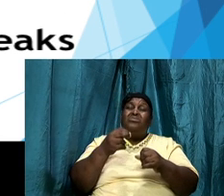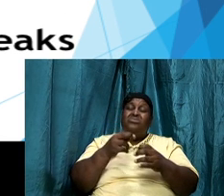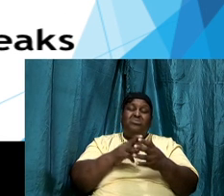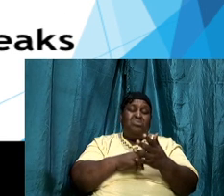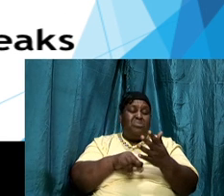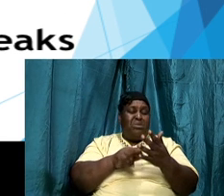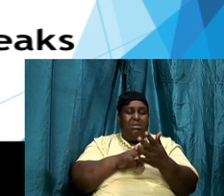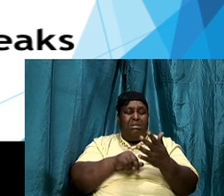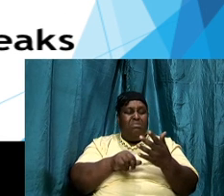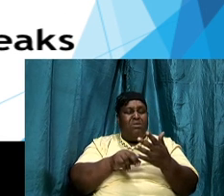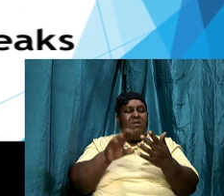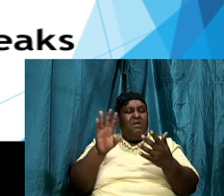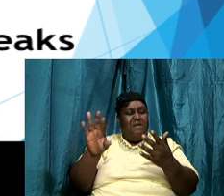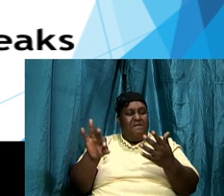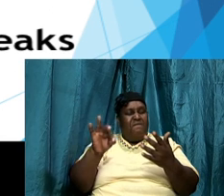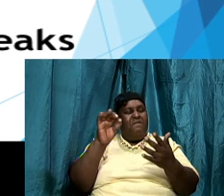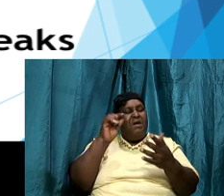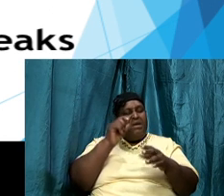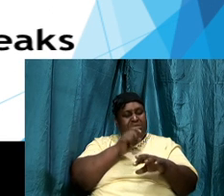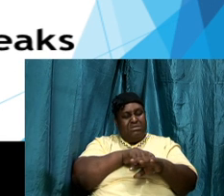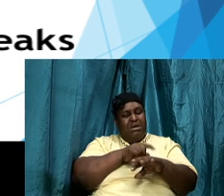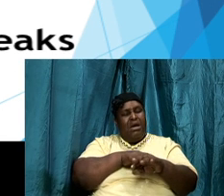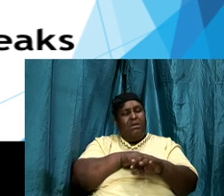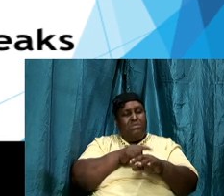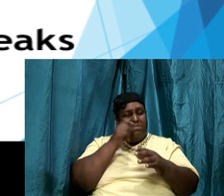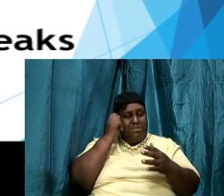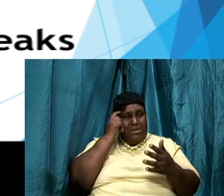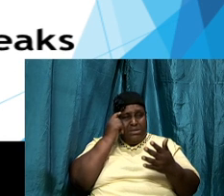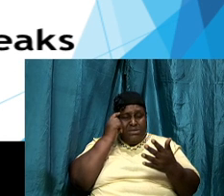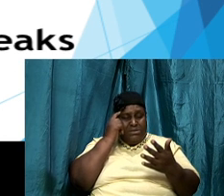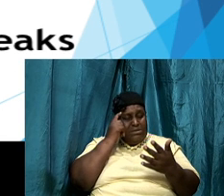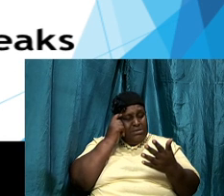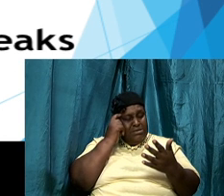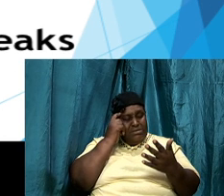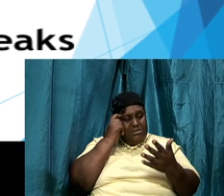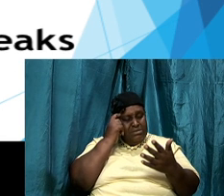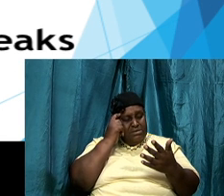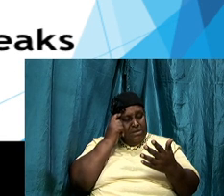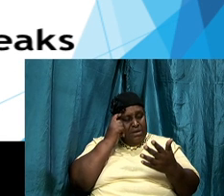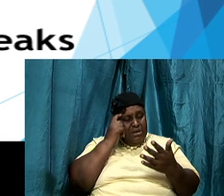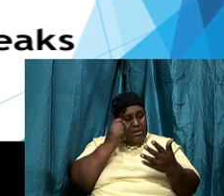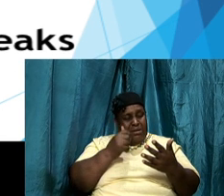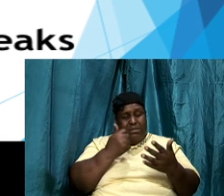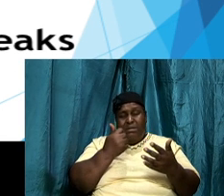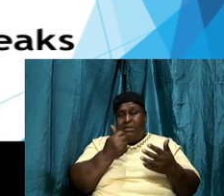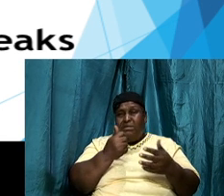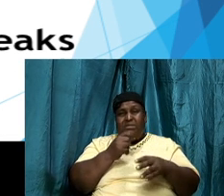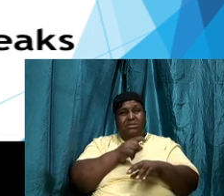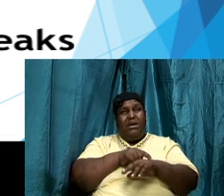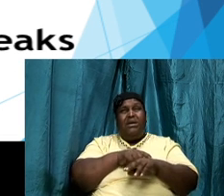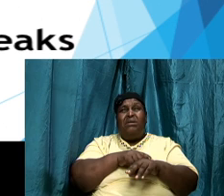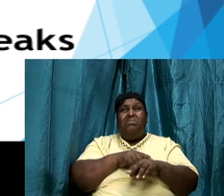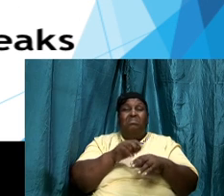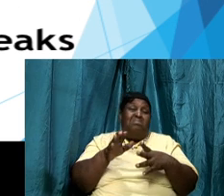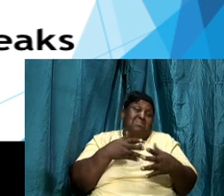to sit back and meditate on it and then at another point it might not be every day but